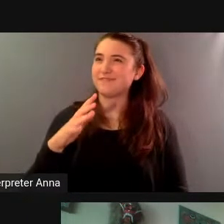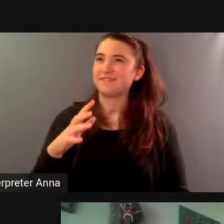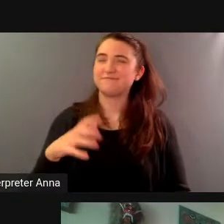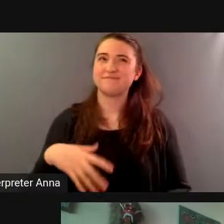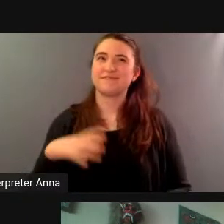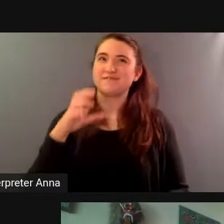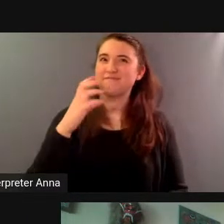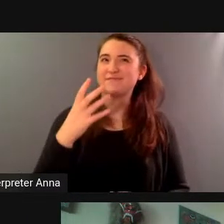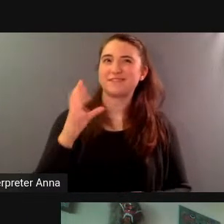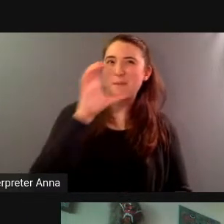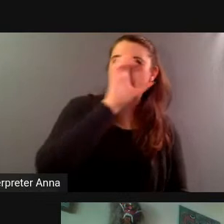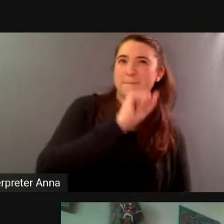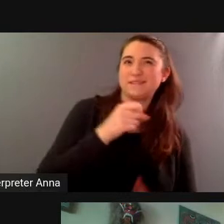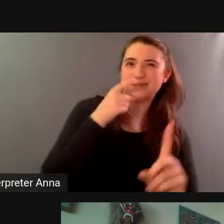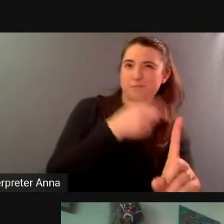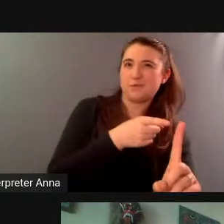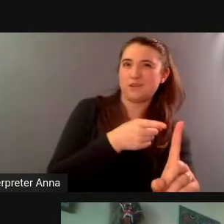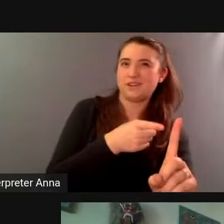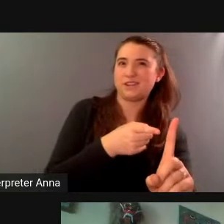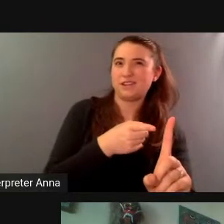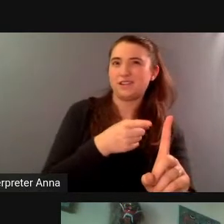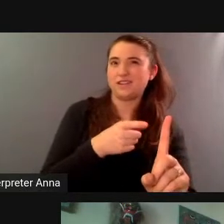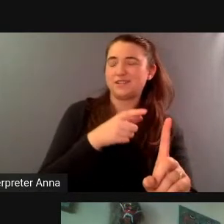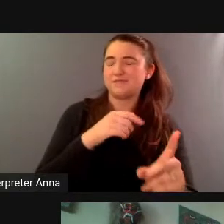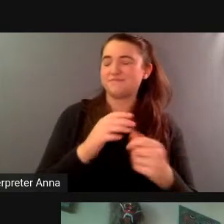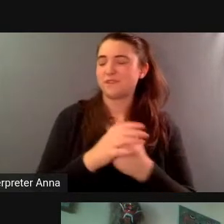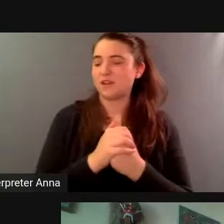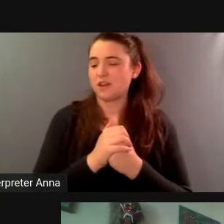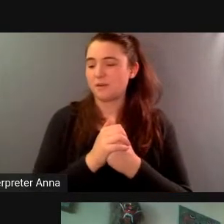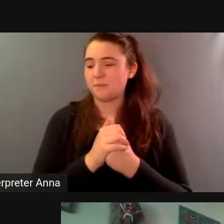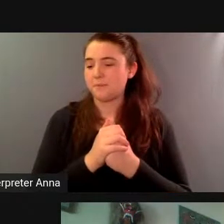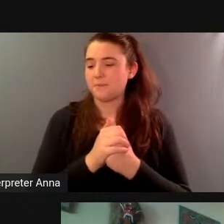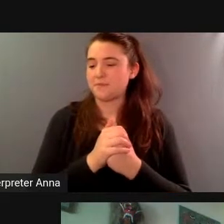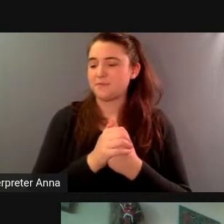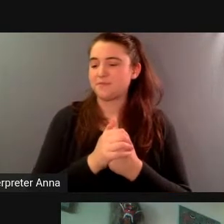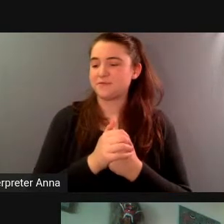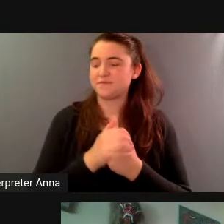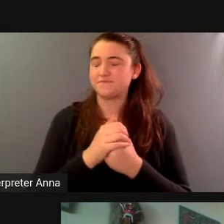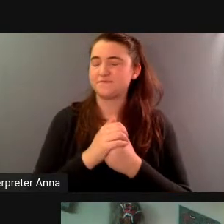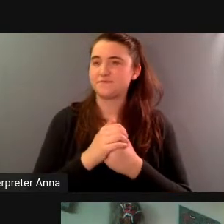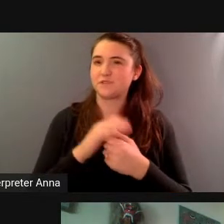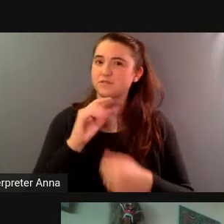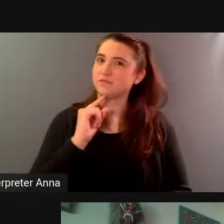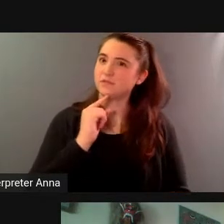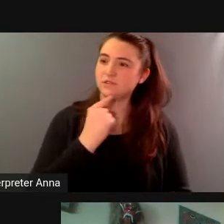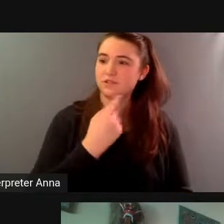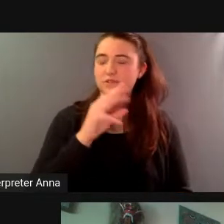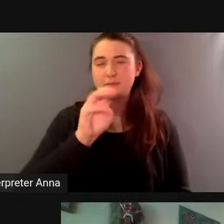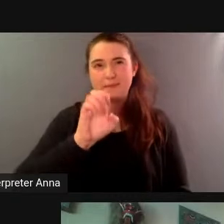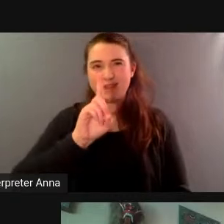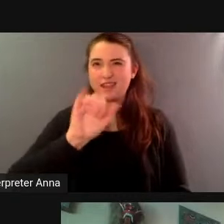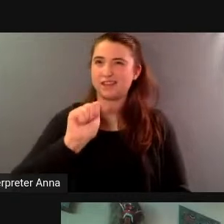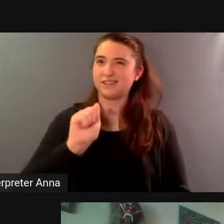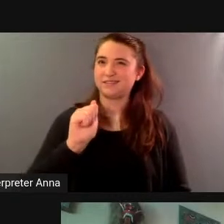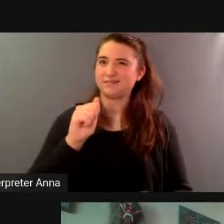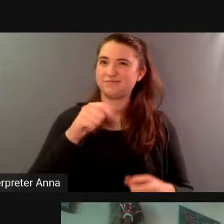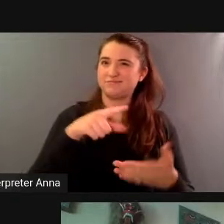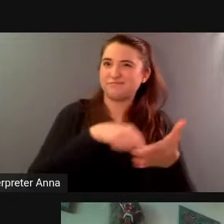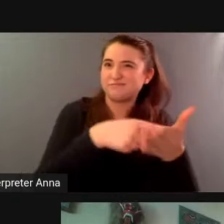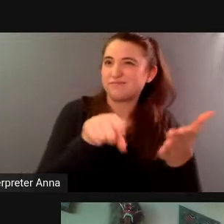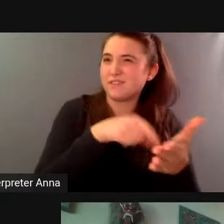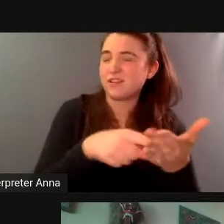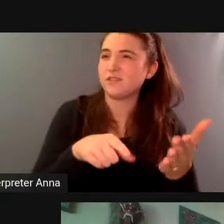was it was pretty brutal frankly uh so were you wary at all of of you know reentering the public sphere with this